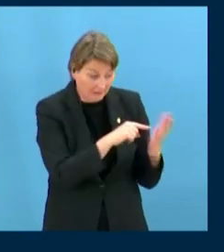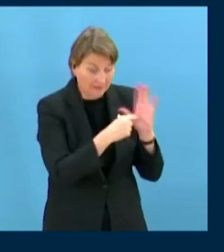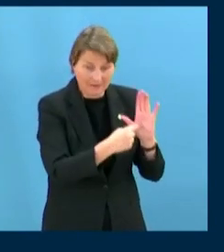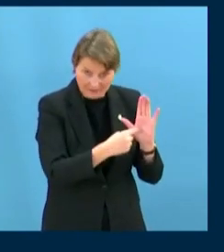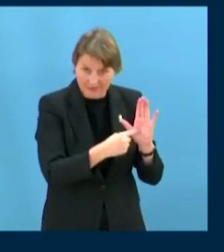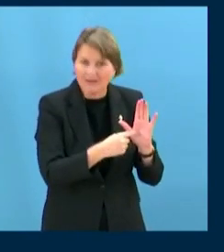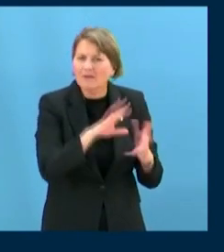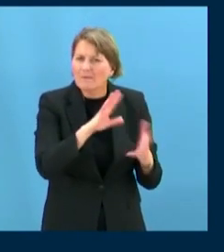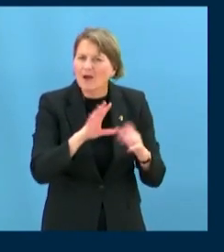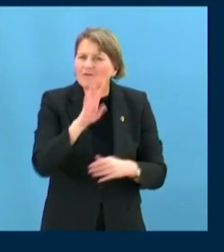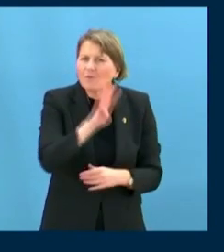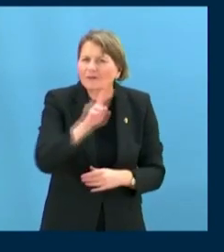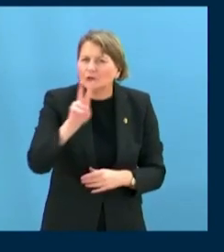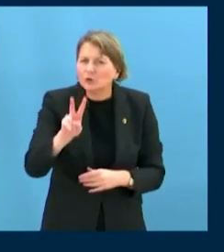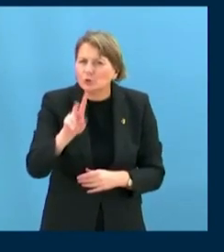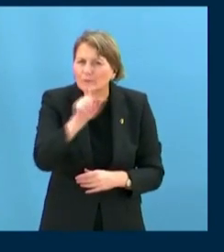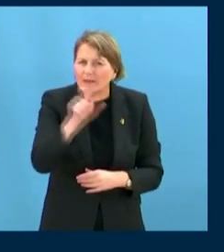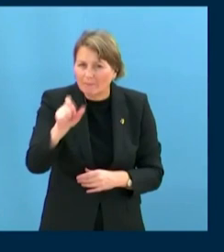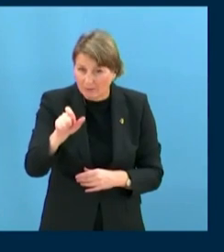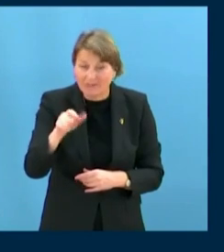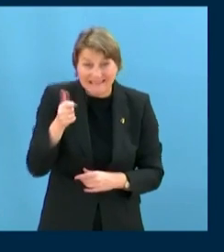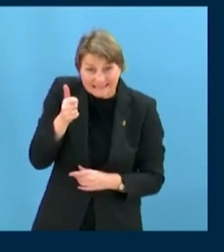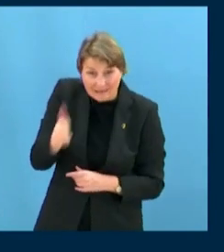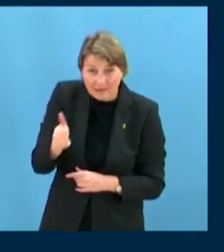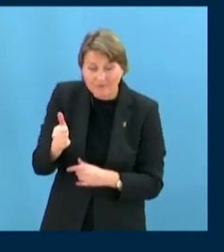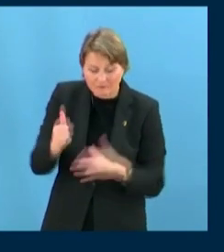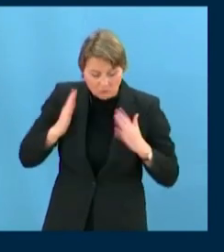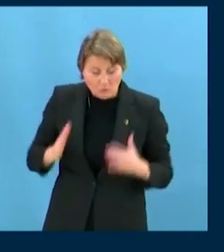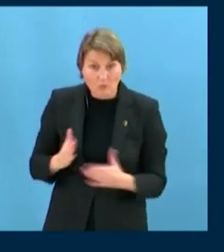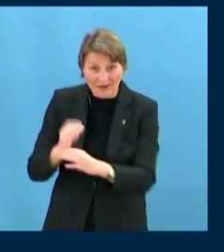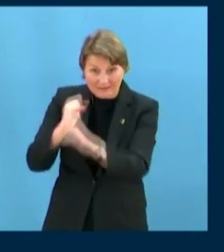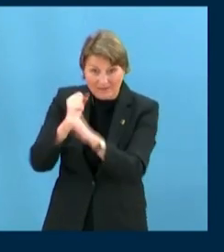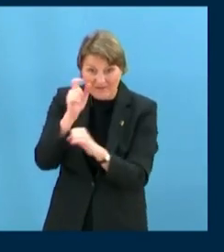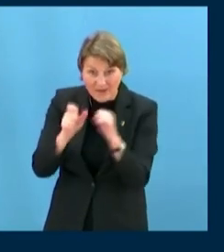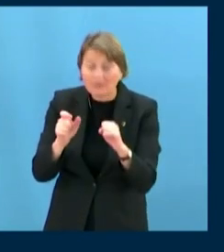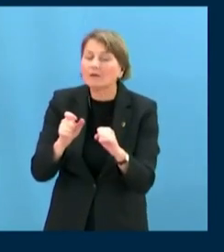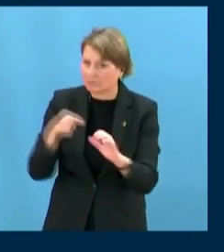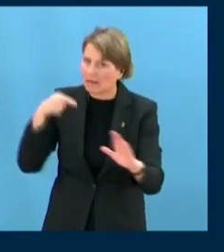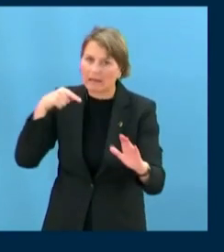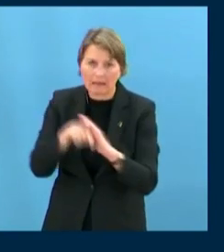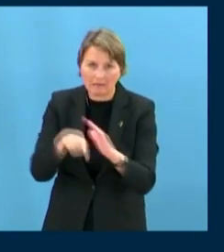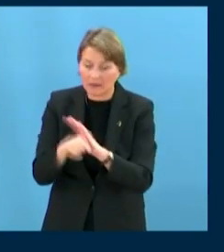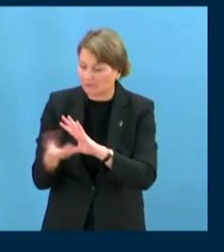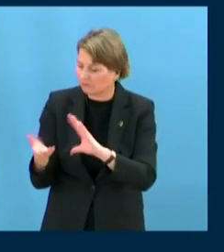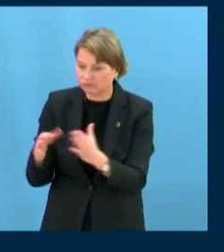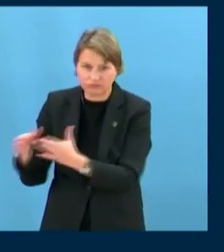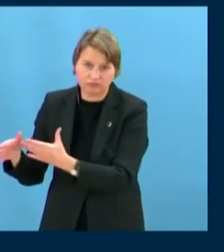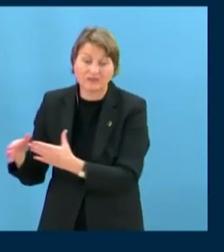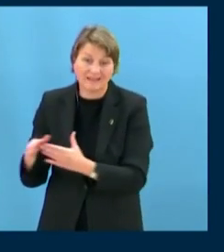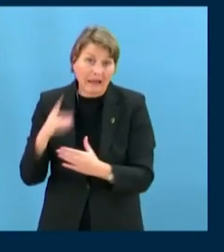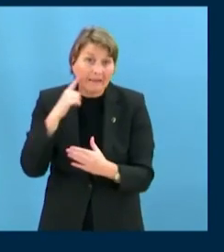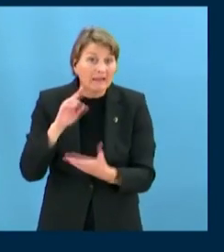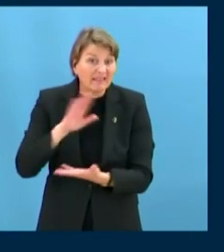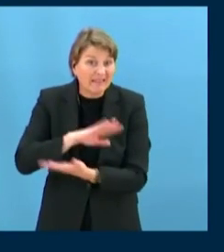human rights defenders were killed in 11 countries. I'm sure the actual numbers are much higher. The